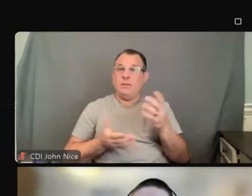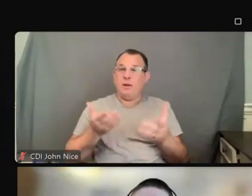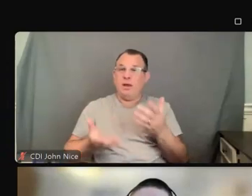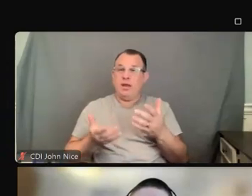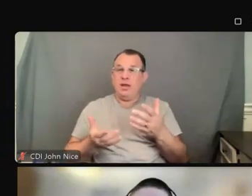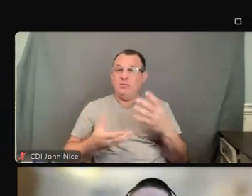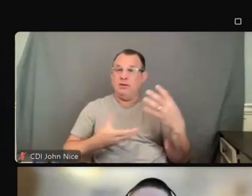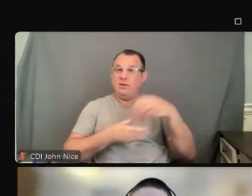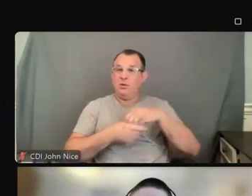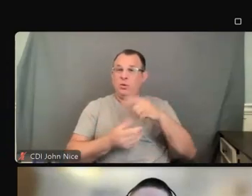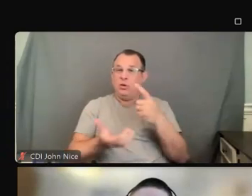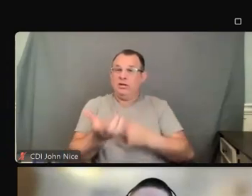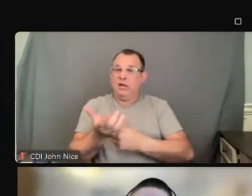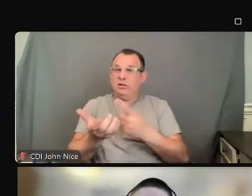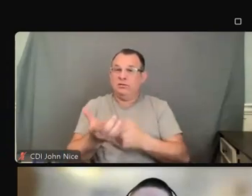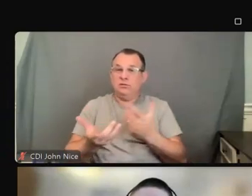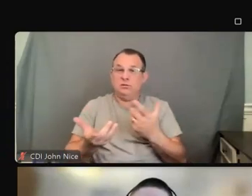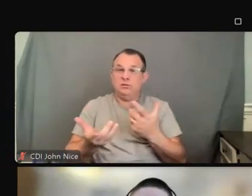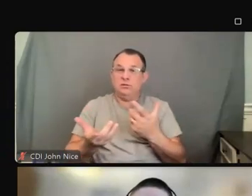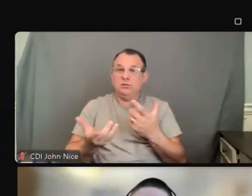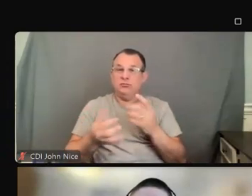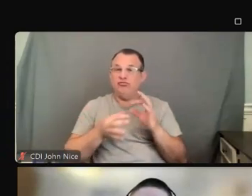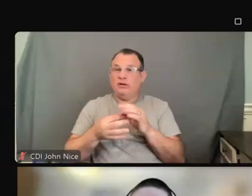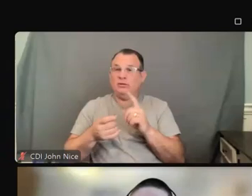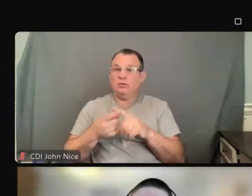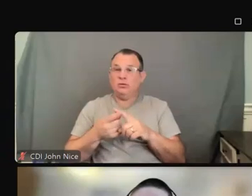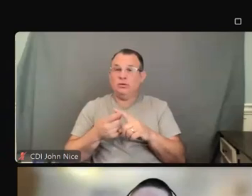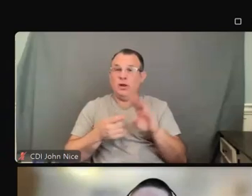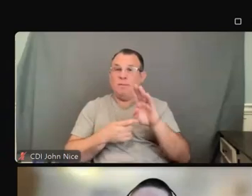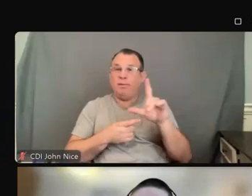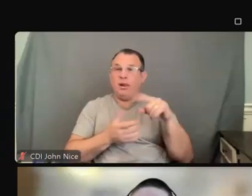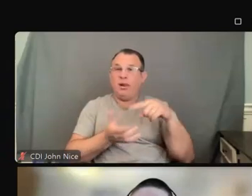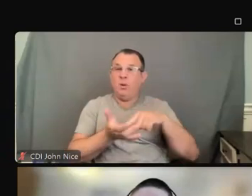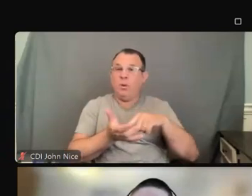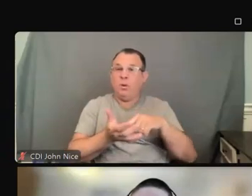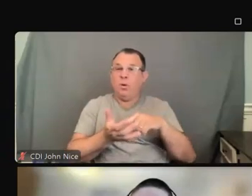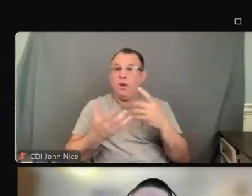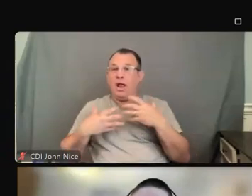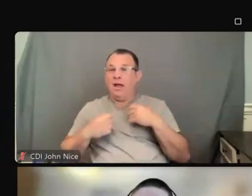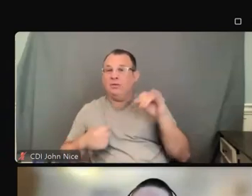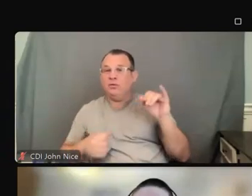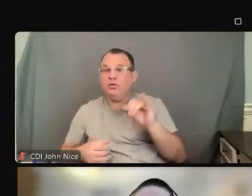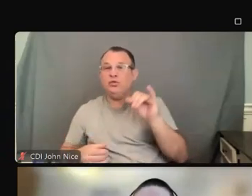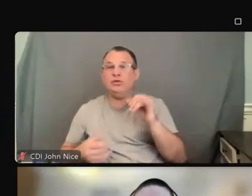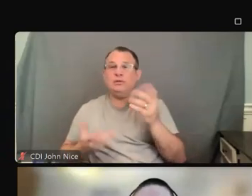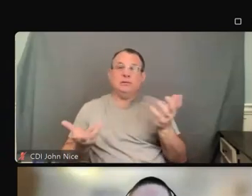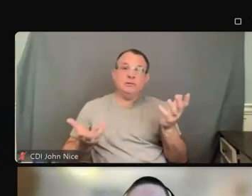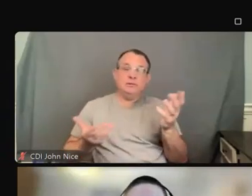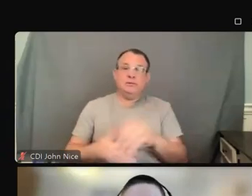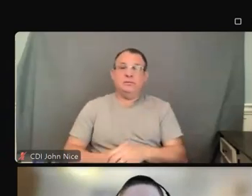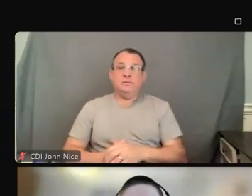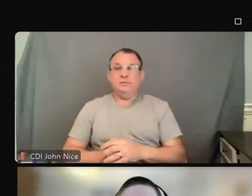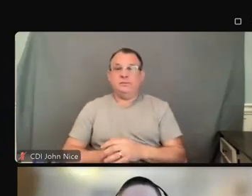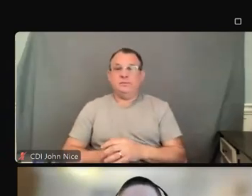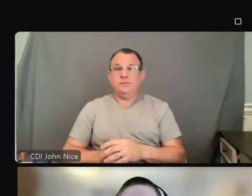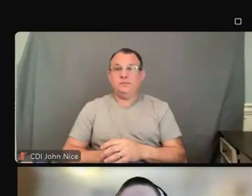you know are going to happen about billing or health insurance. And of course discussions that are clinical in nature,